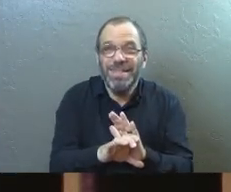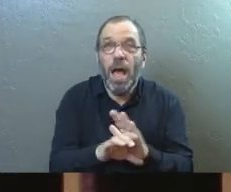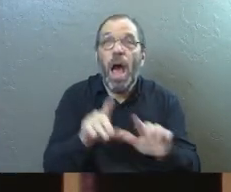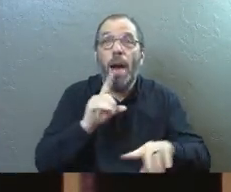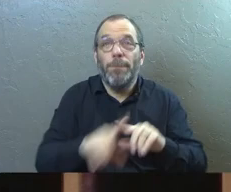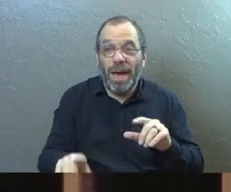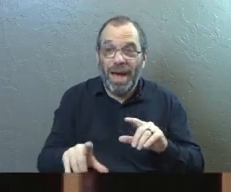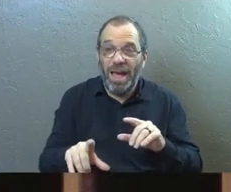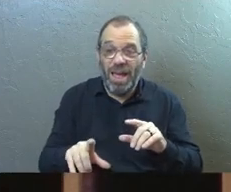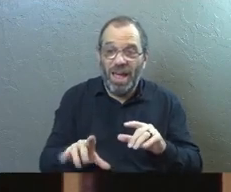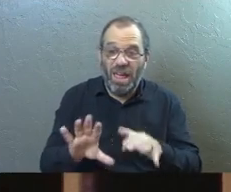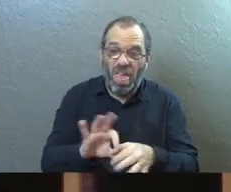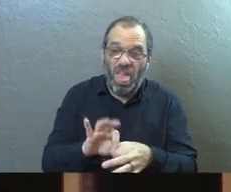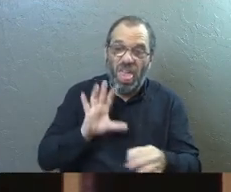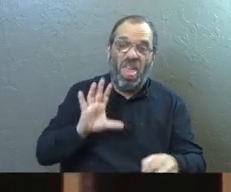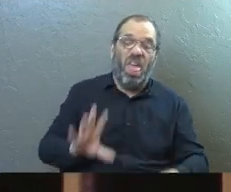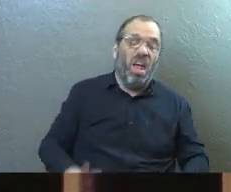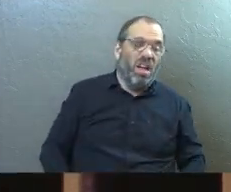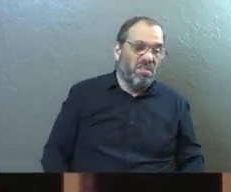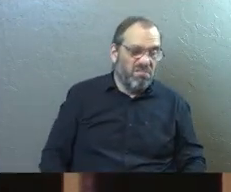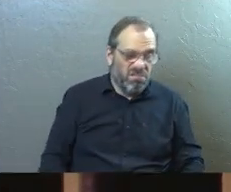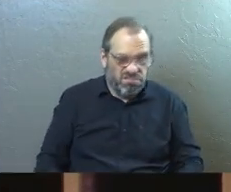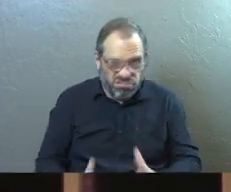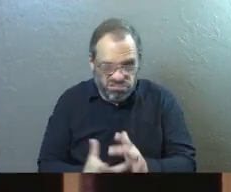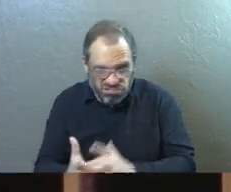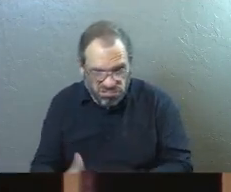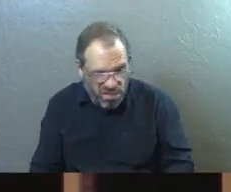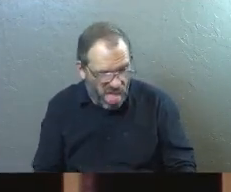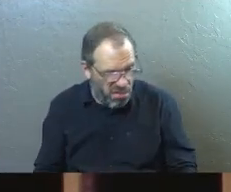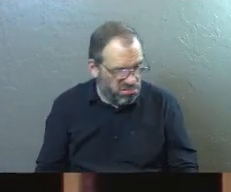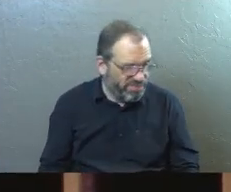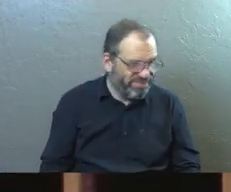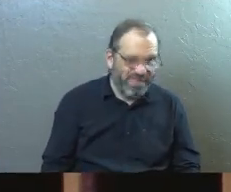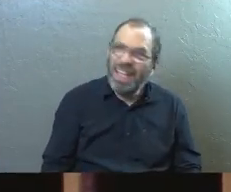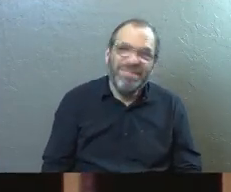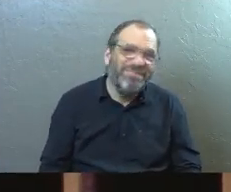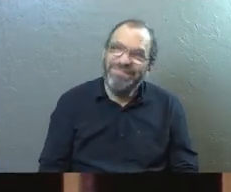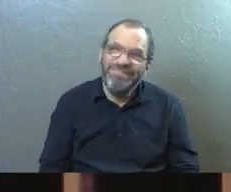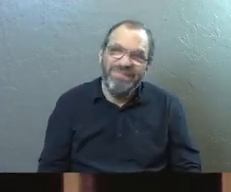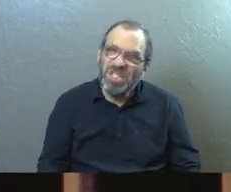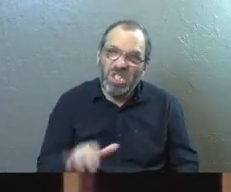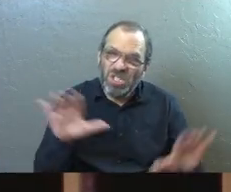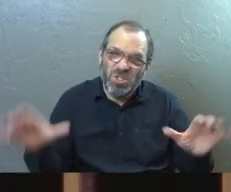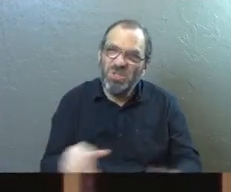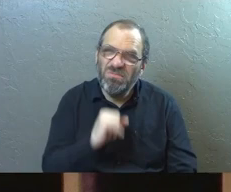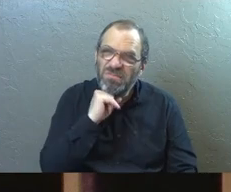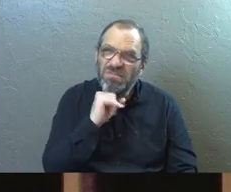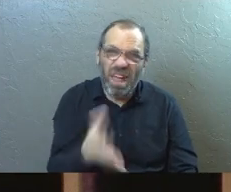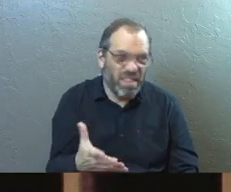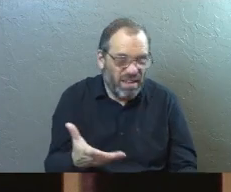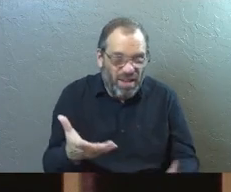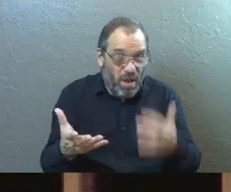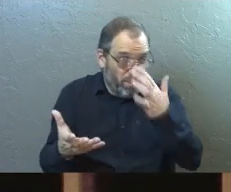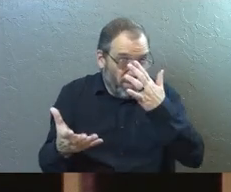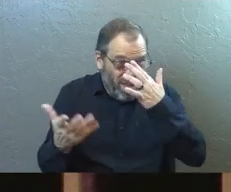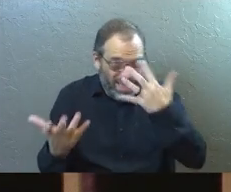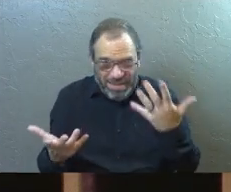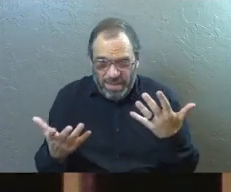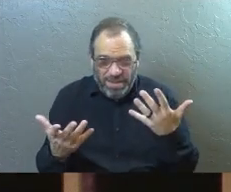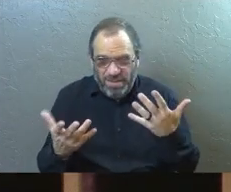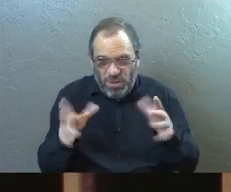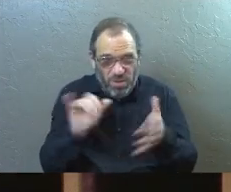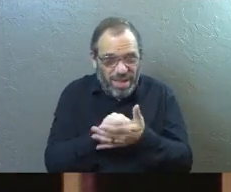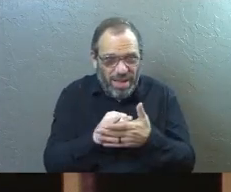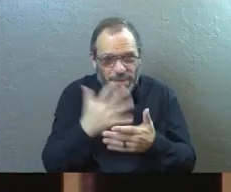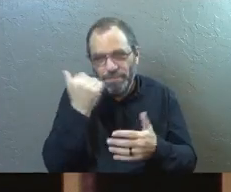But when you're out of it and you're disconnected from the vine, you don't find yourself doing anything. Or if you do anything, it's out of